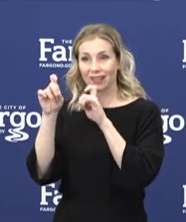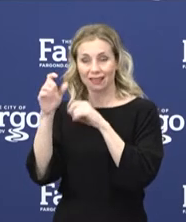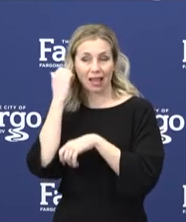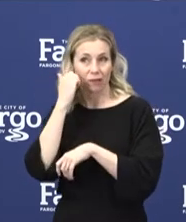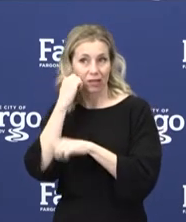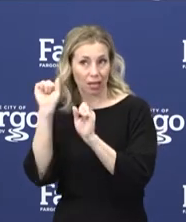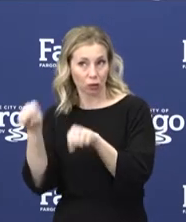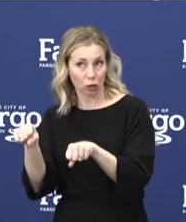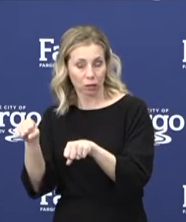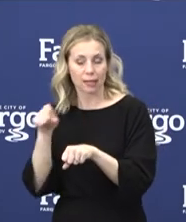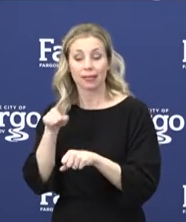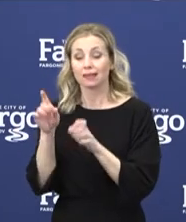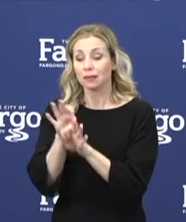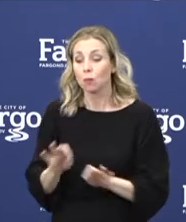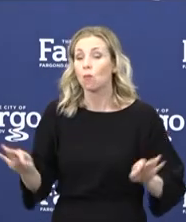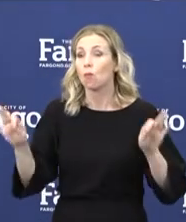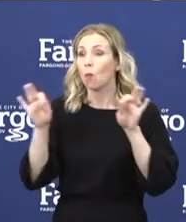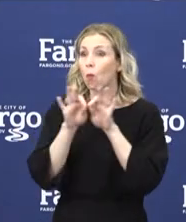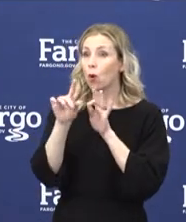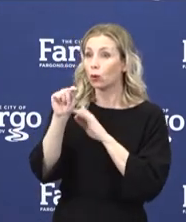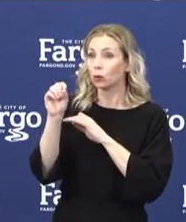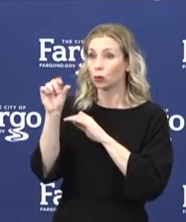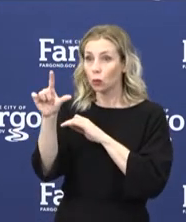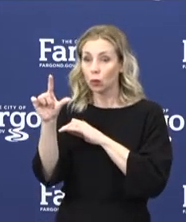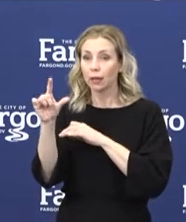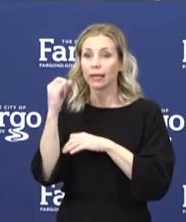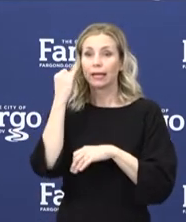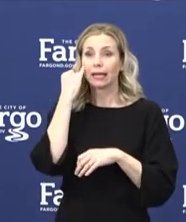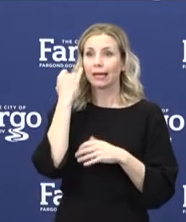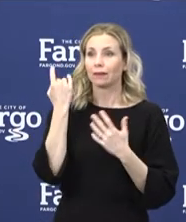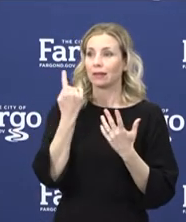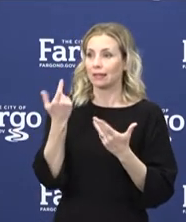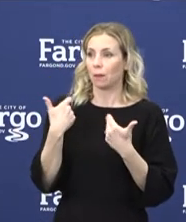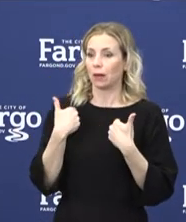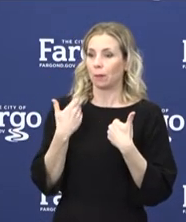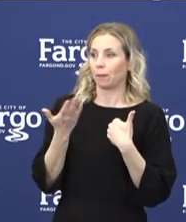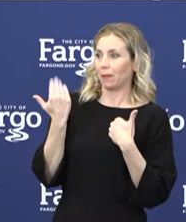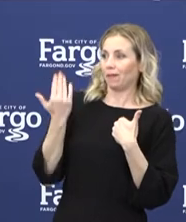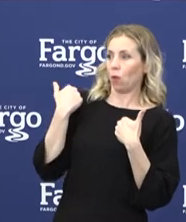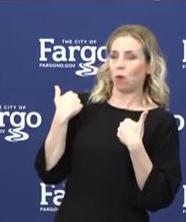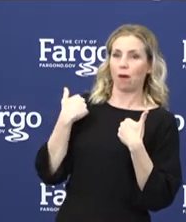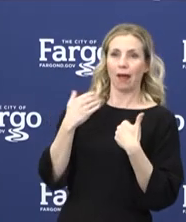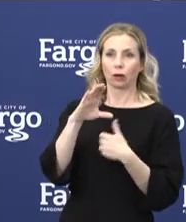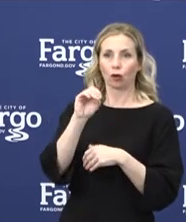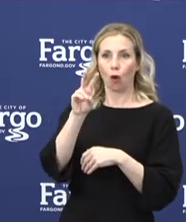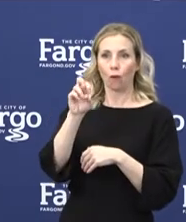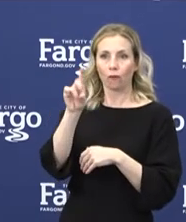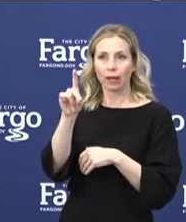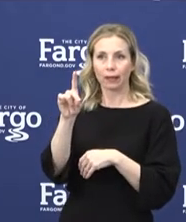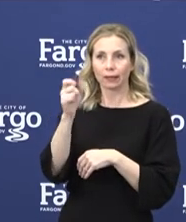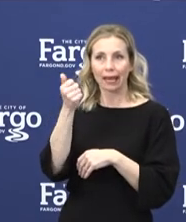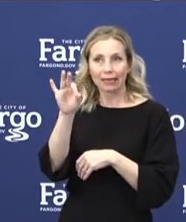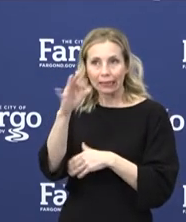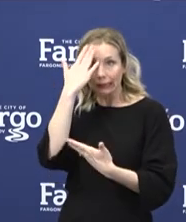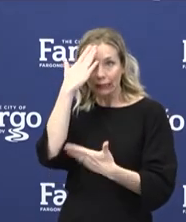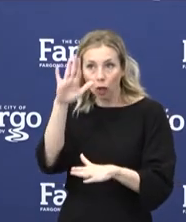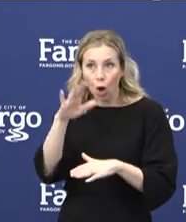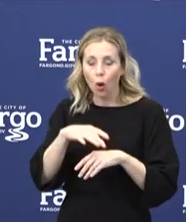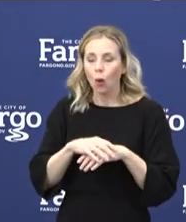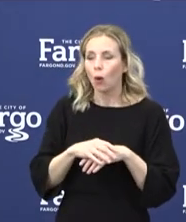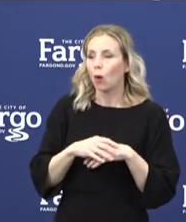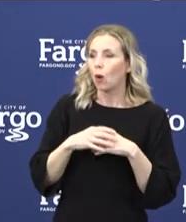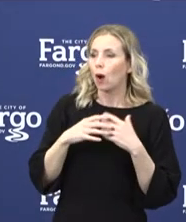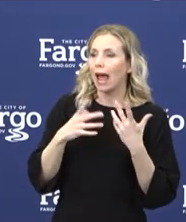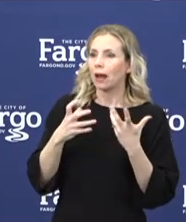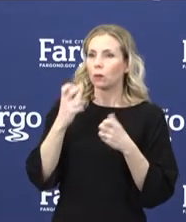tool in determining if somebody had previously had COVID-19. And we look forward to what our new normal